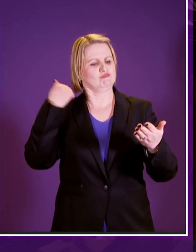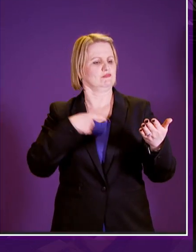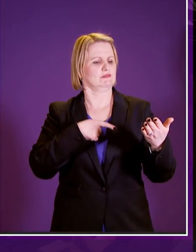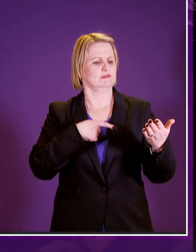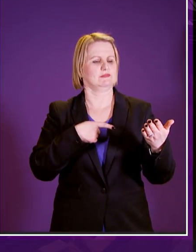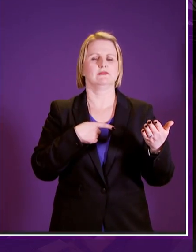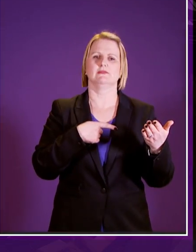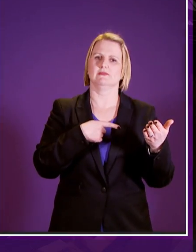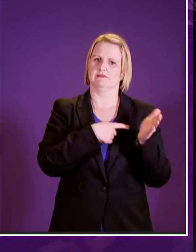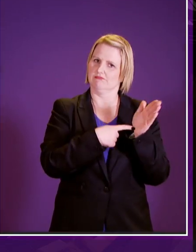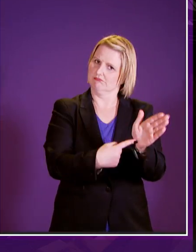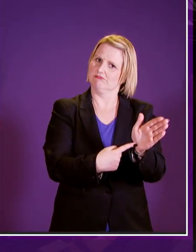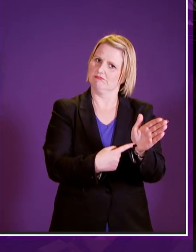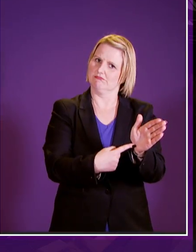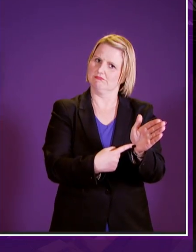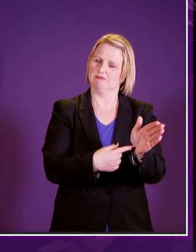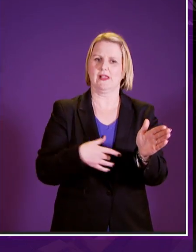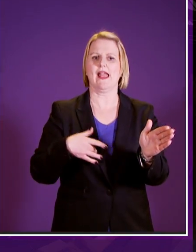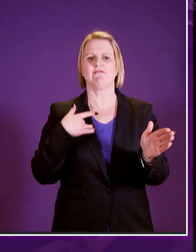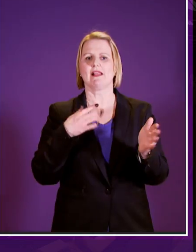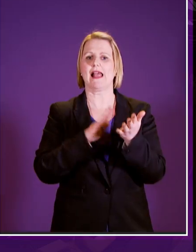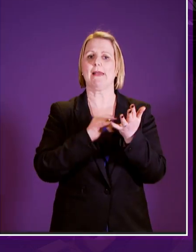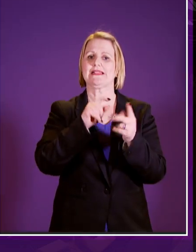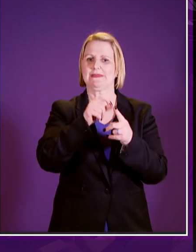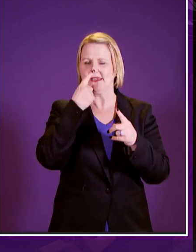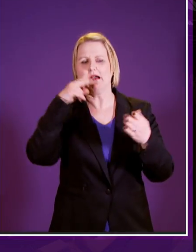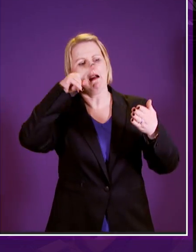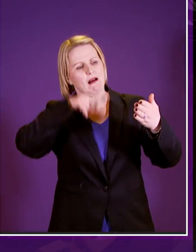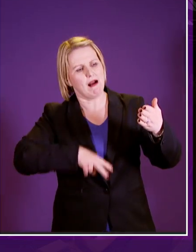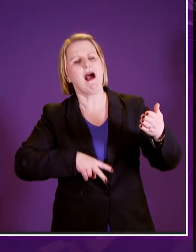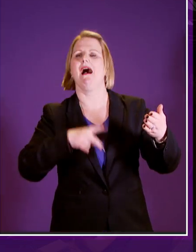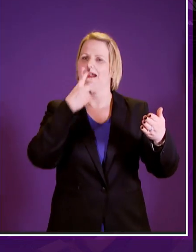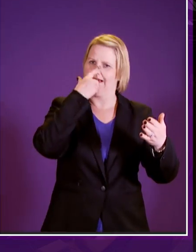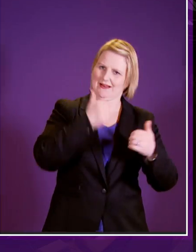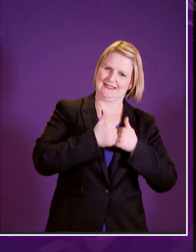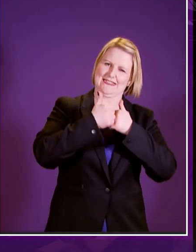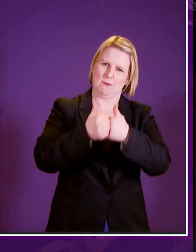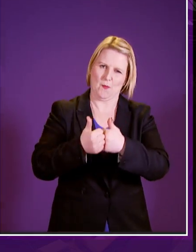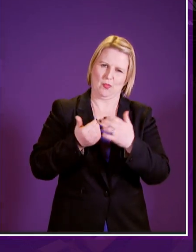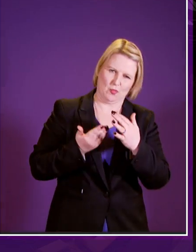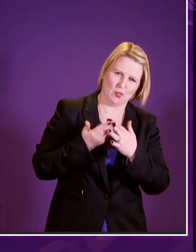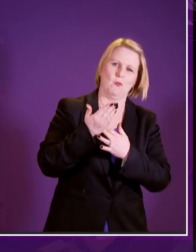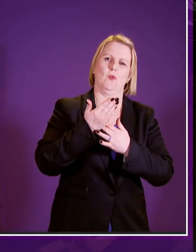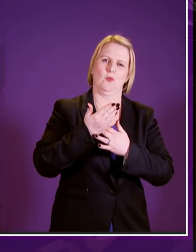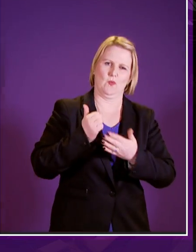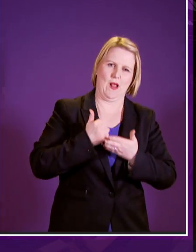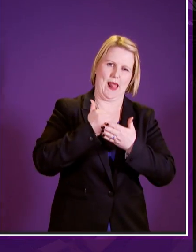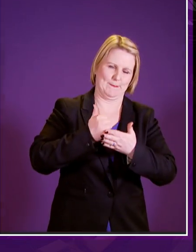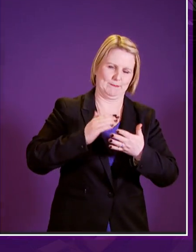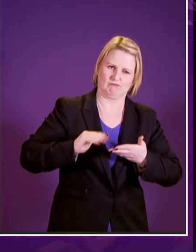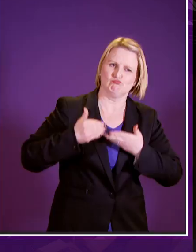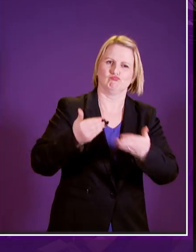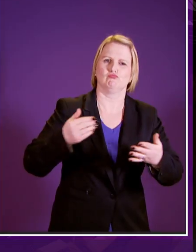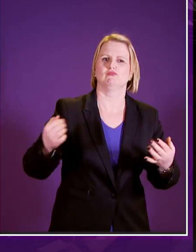dwp and elsewhere in white hall the better able we as msps will be able to do our job of helping ministers to deliver these powers as